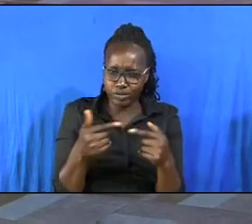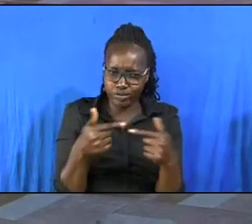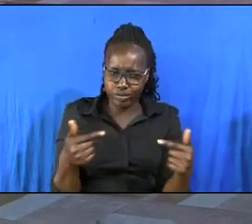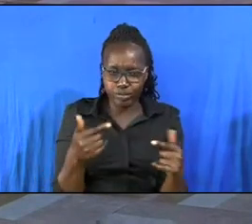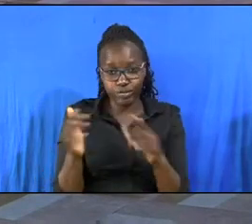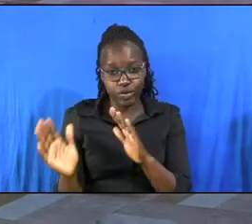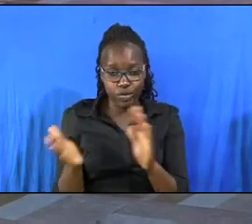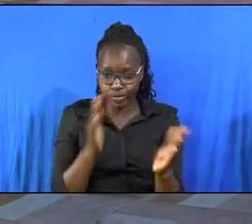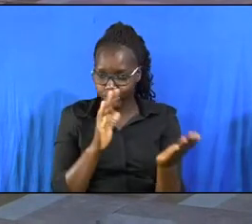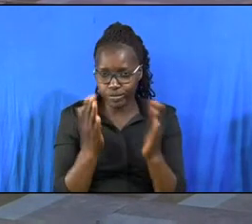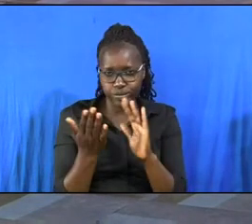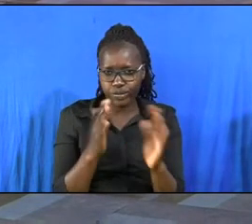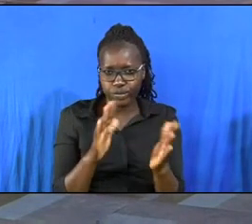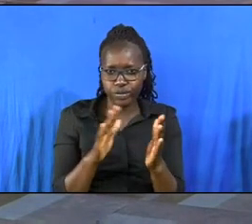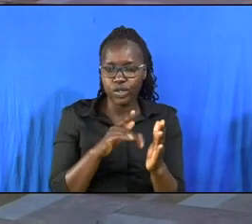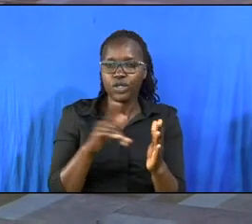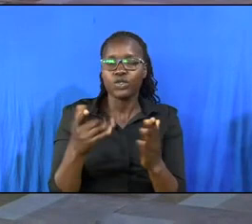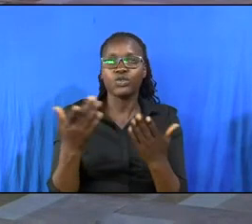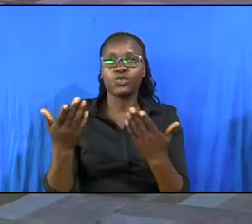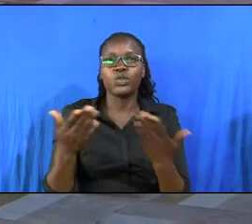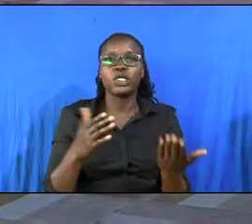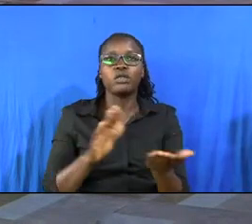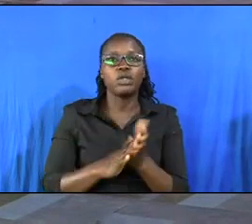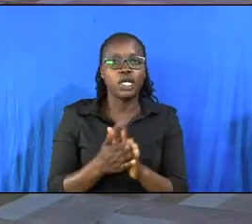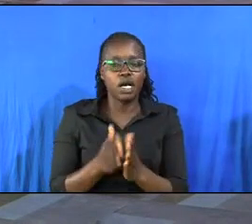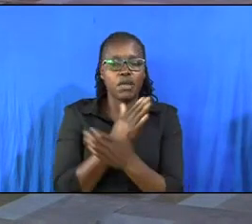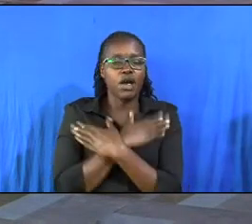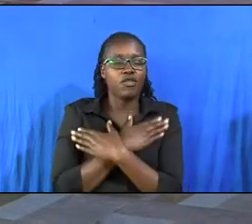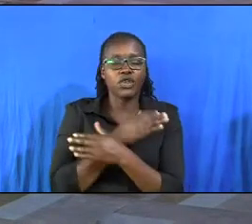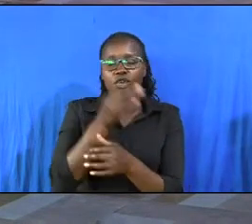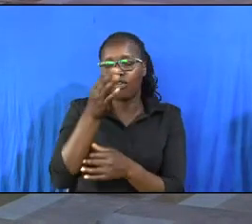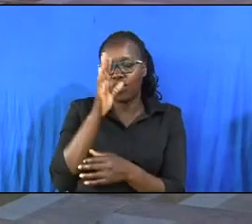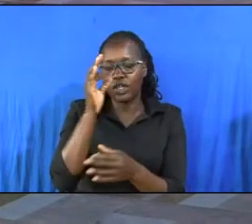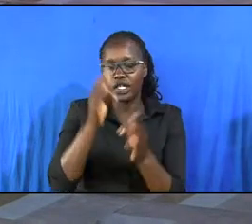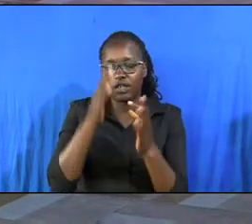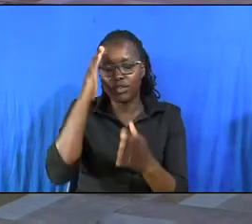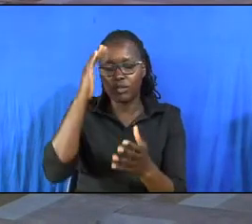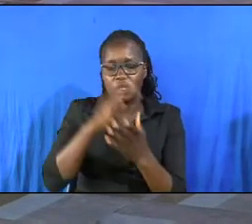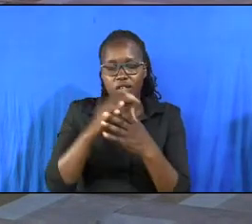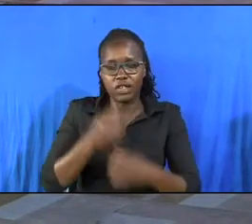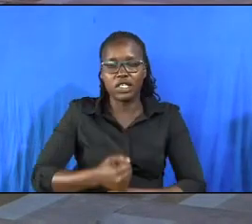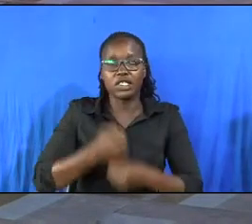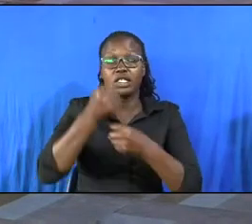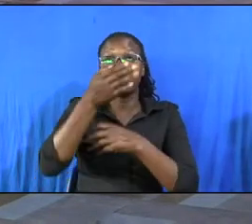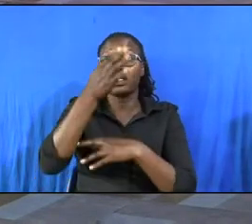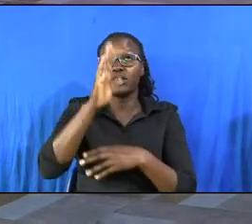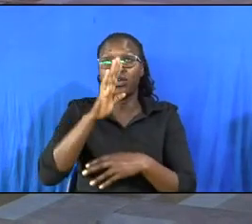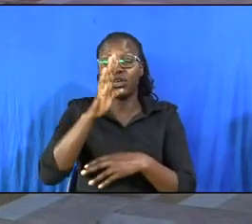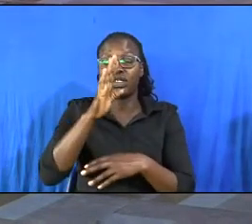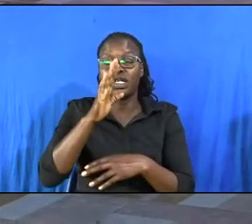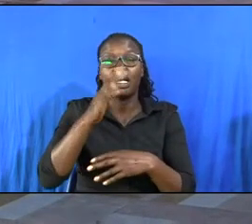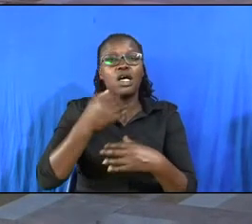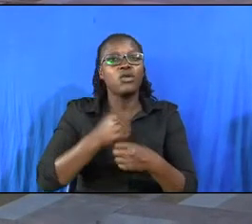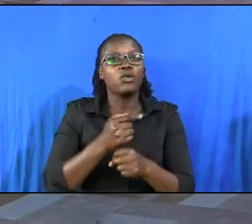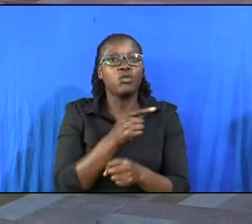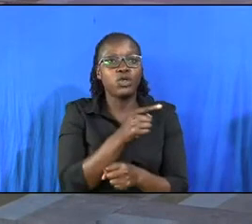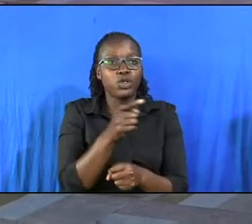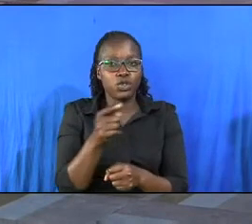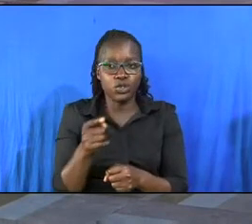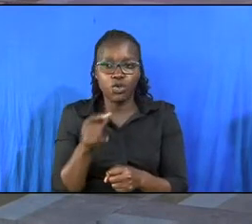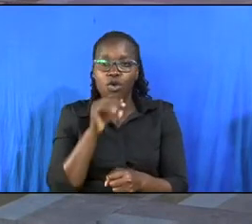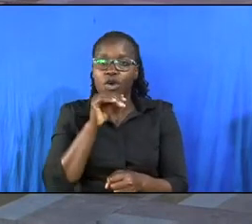you will become a friend of god and your belief and trust in god will make you